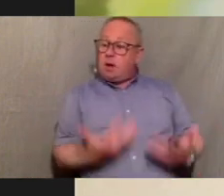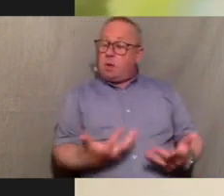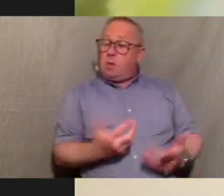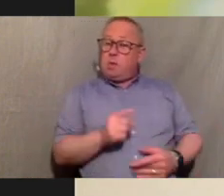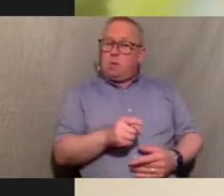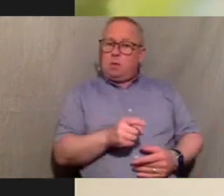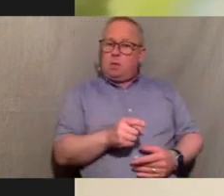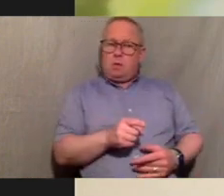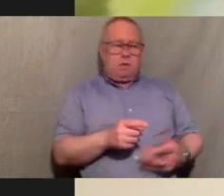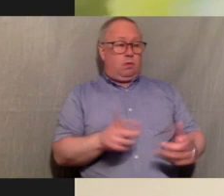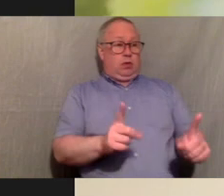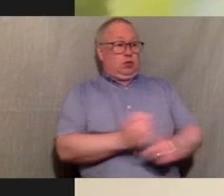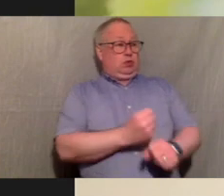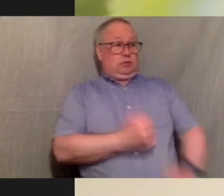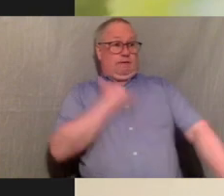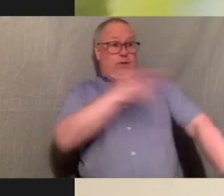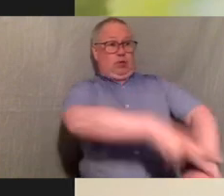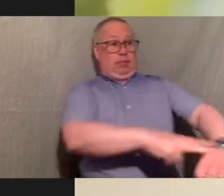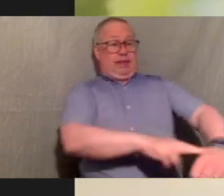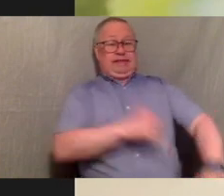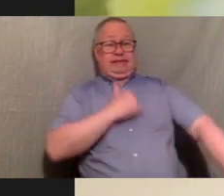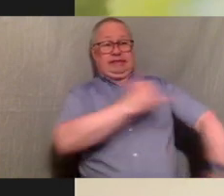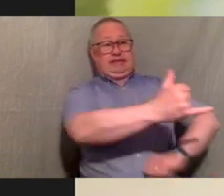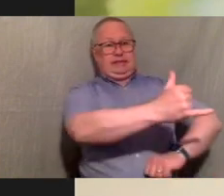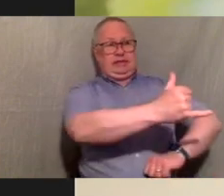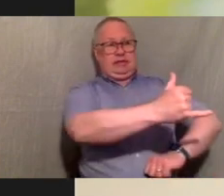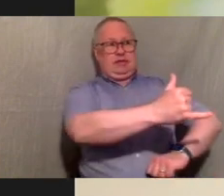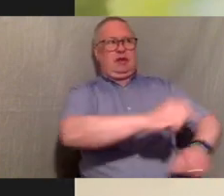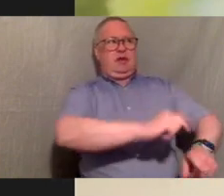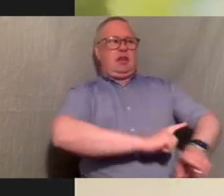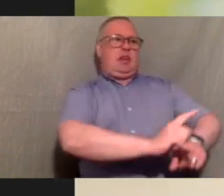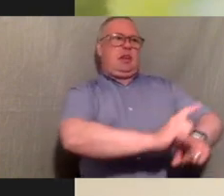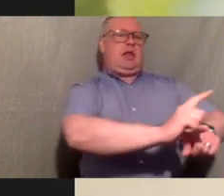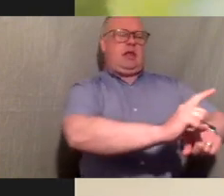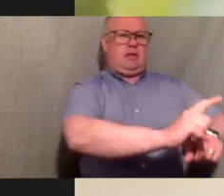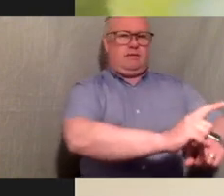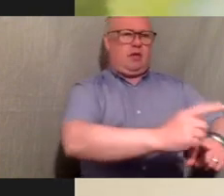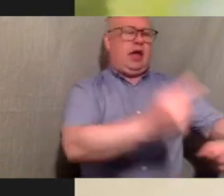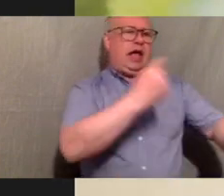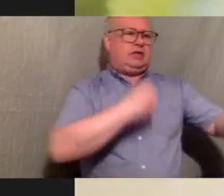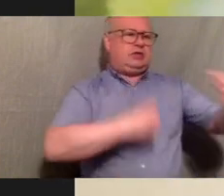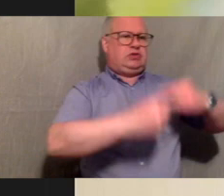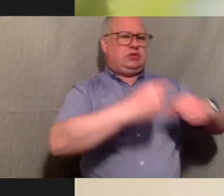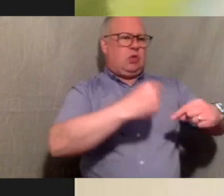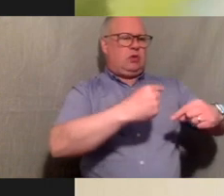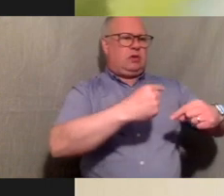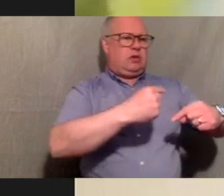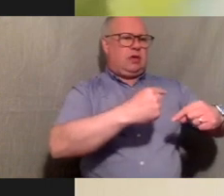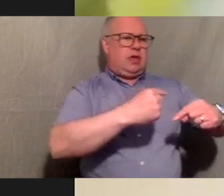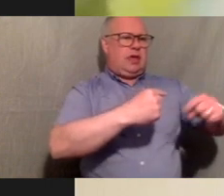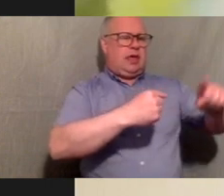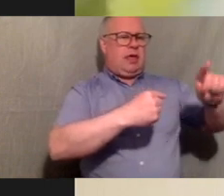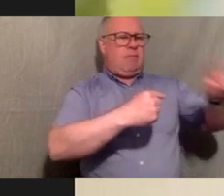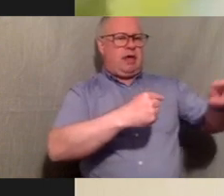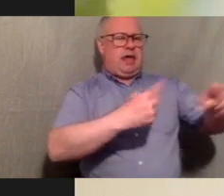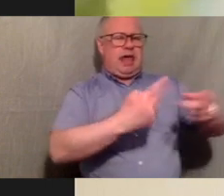whereas if you phone the police for an assault or something else you'd have a follow-up whereas for racism it's kind of like oh we've dealt with that person and that's it no one really checks in to see